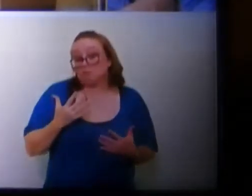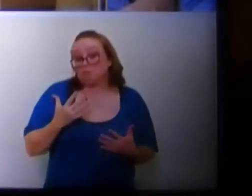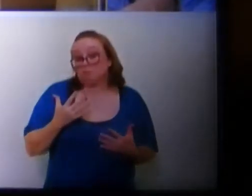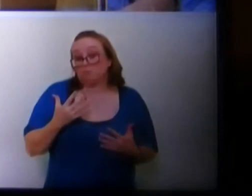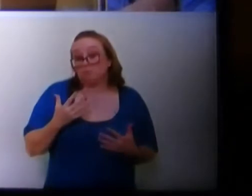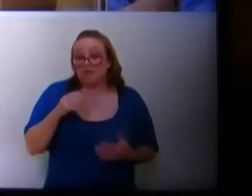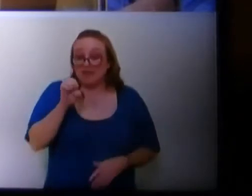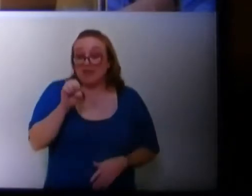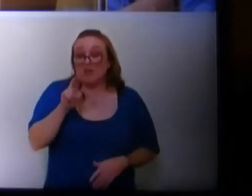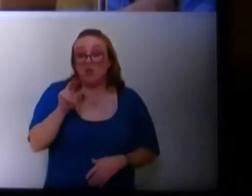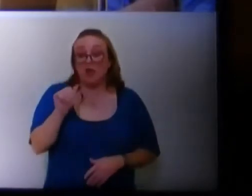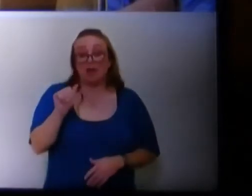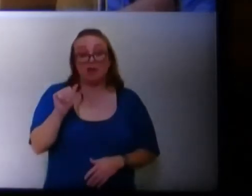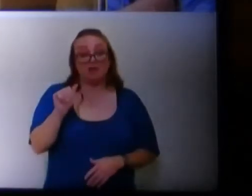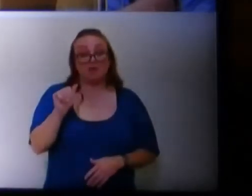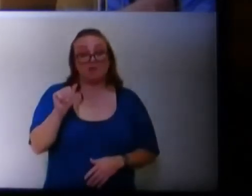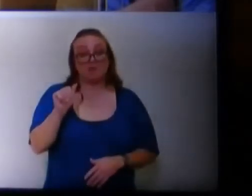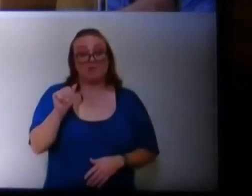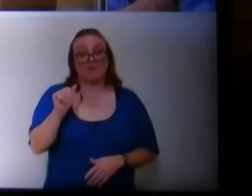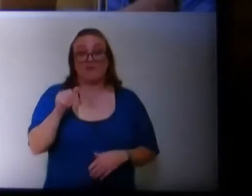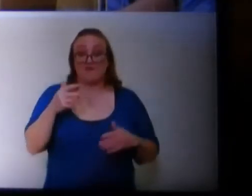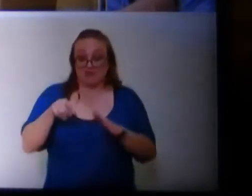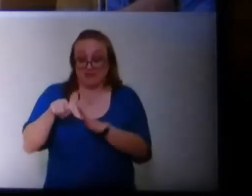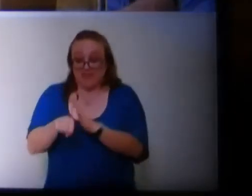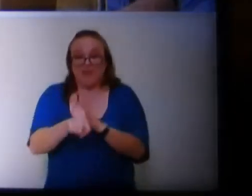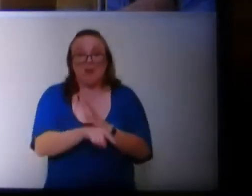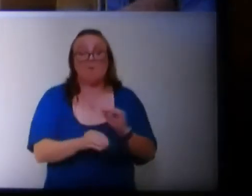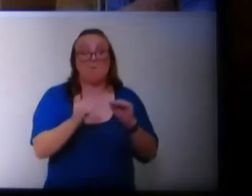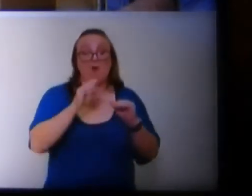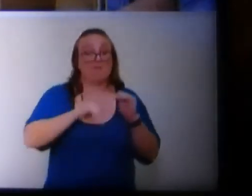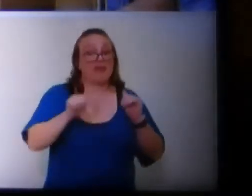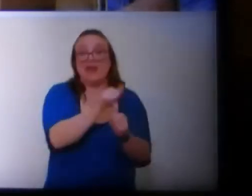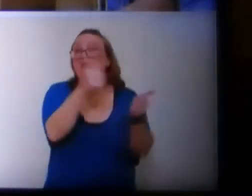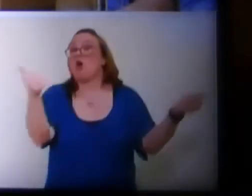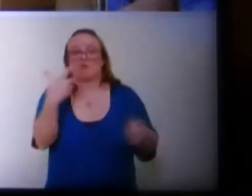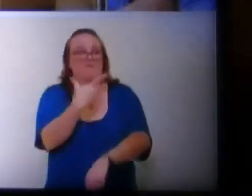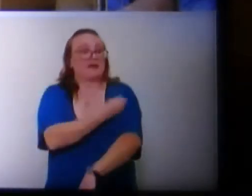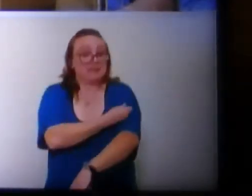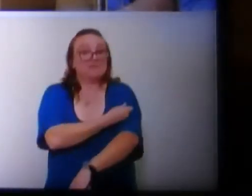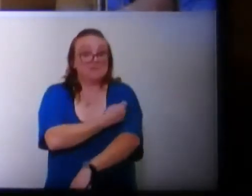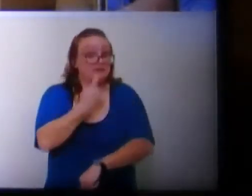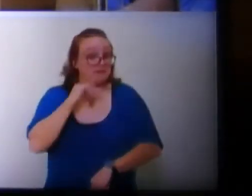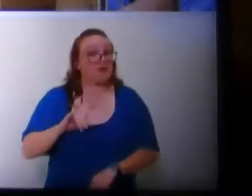has killed more than any other vaccine has done.